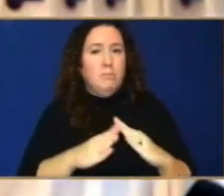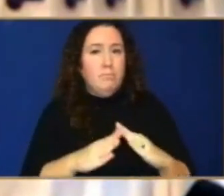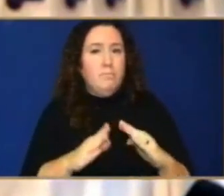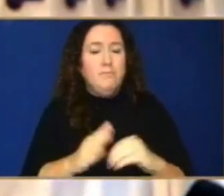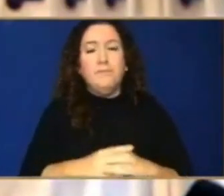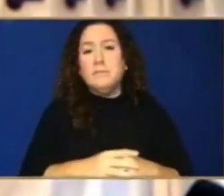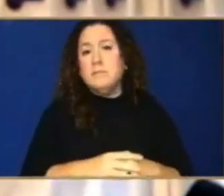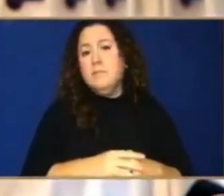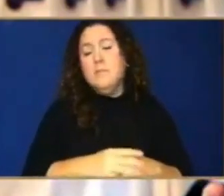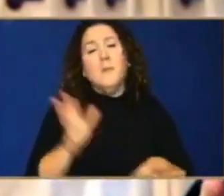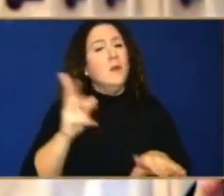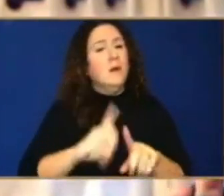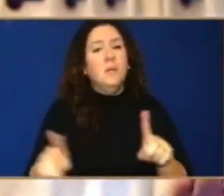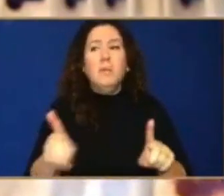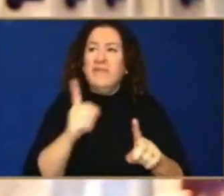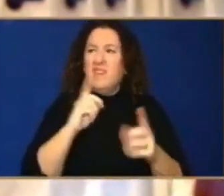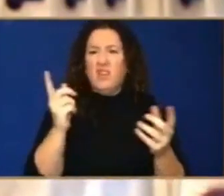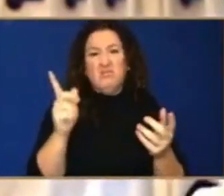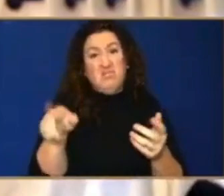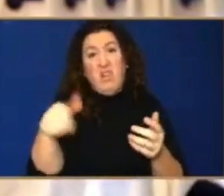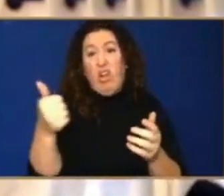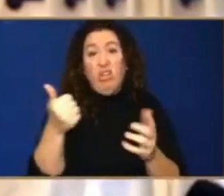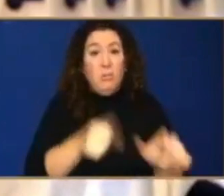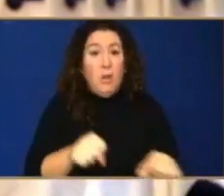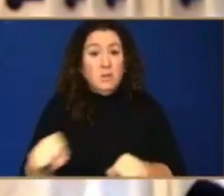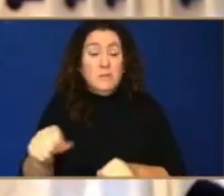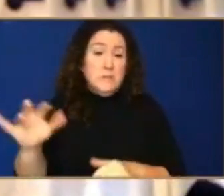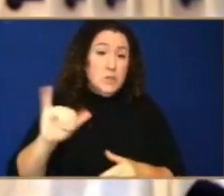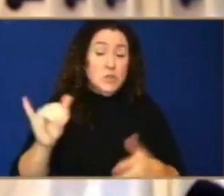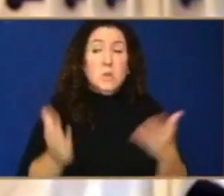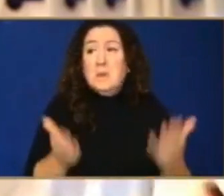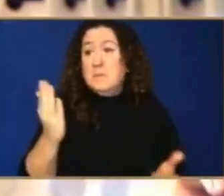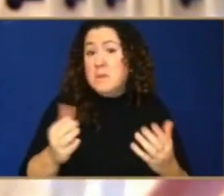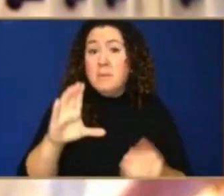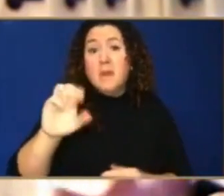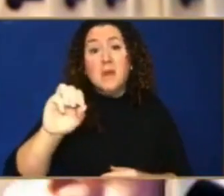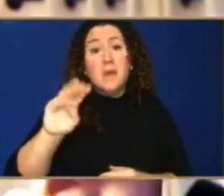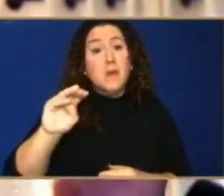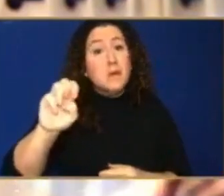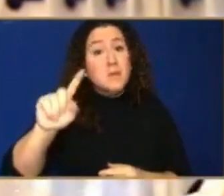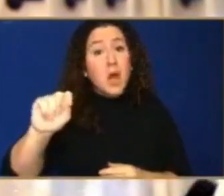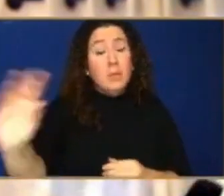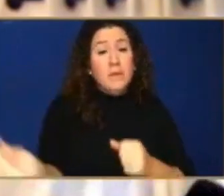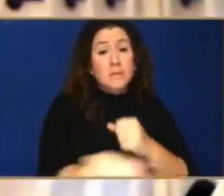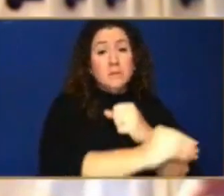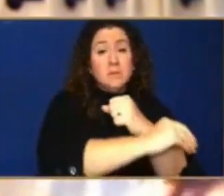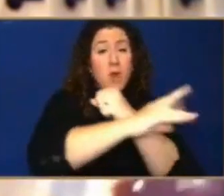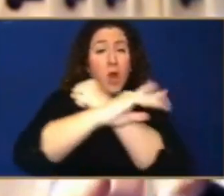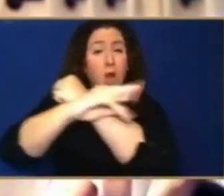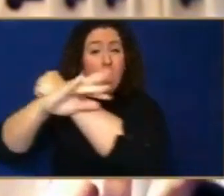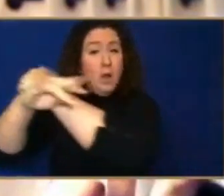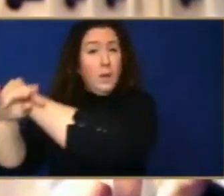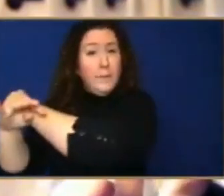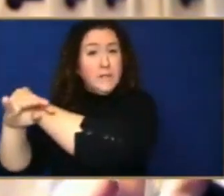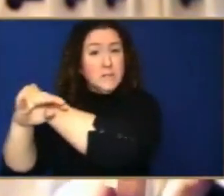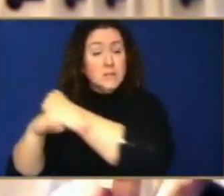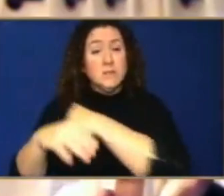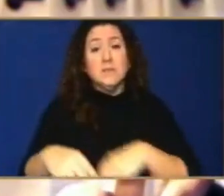instance, there are comets, which are visitors from from our solar system mostly, but which appear in the sky as they are passing,